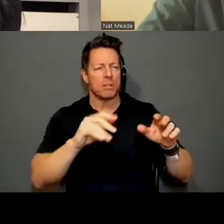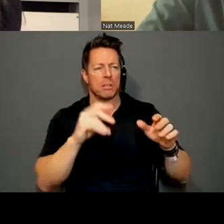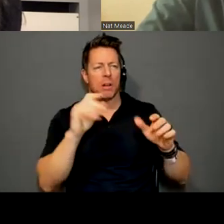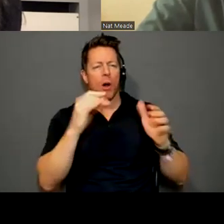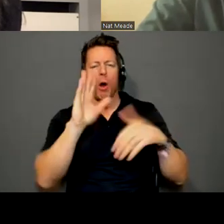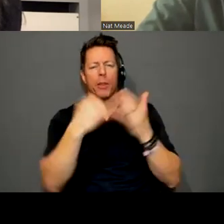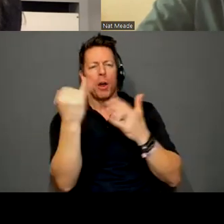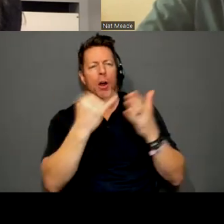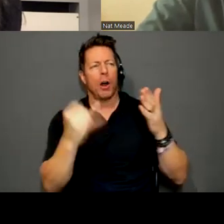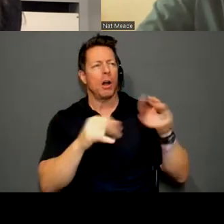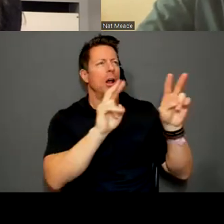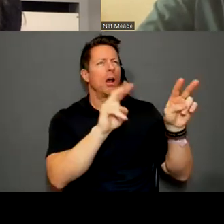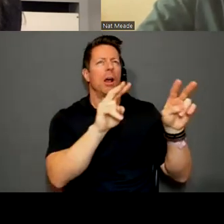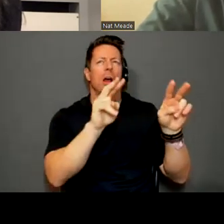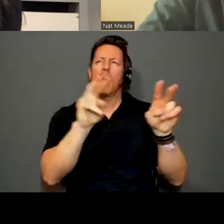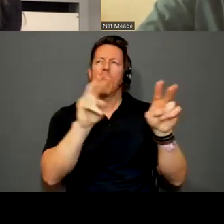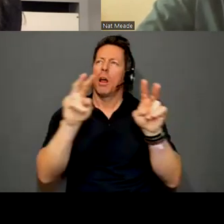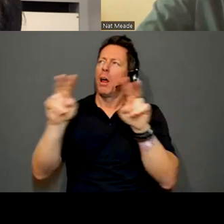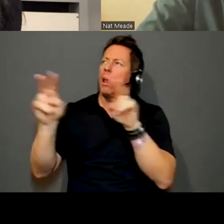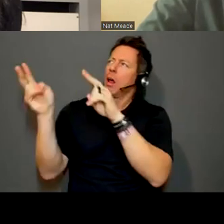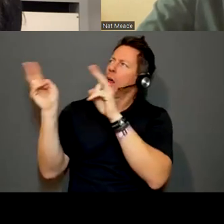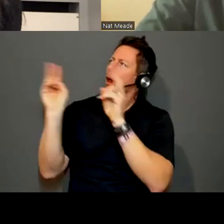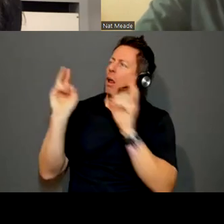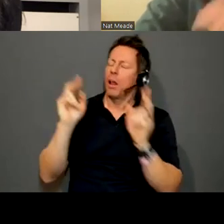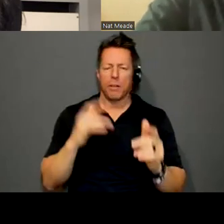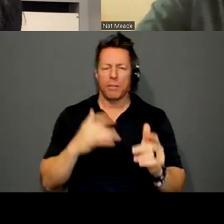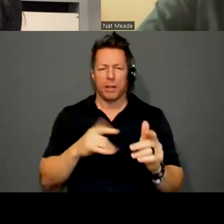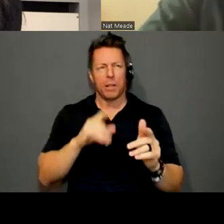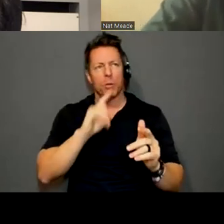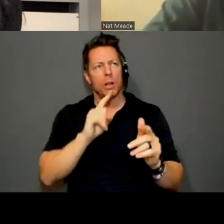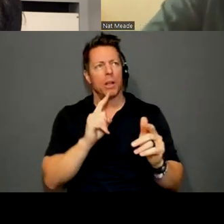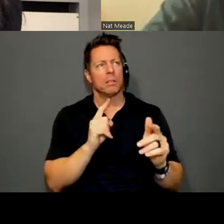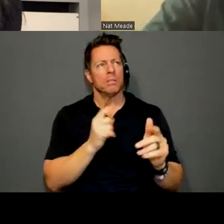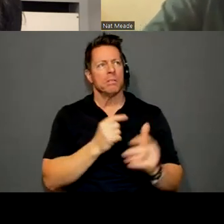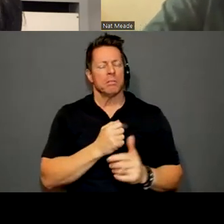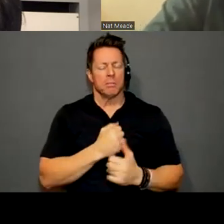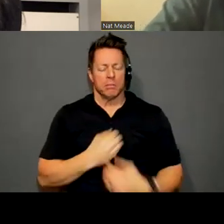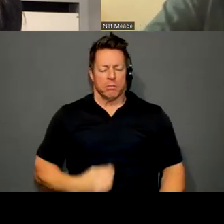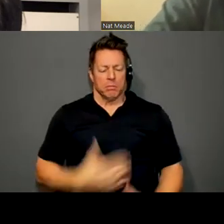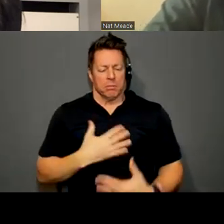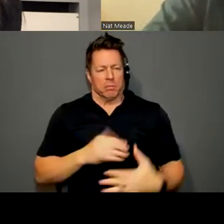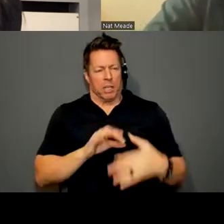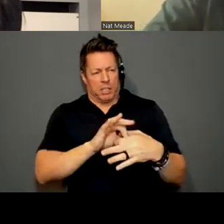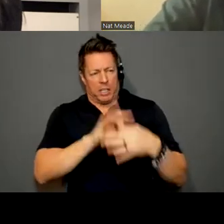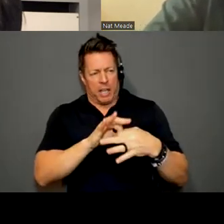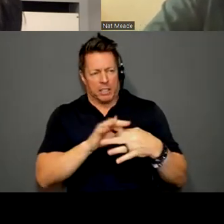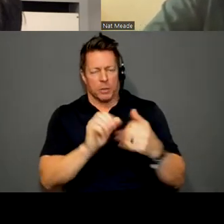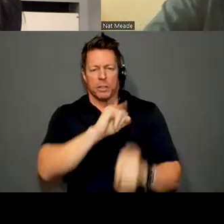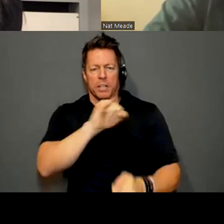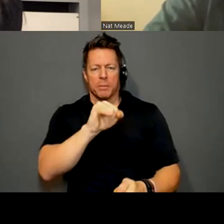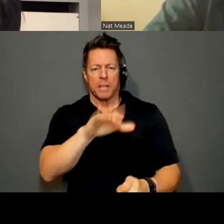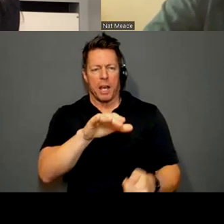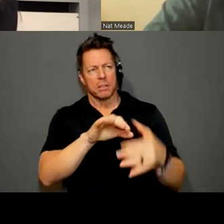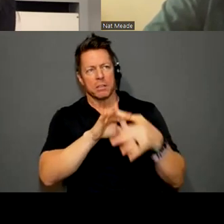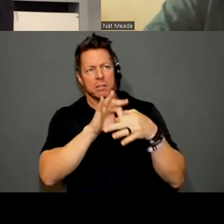feeling a real connection with the artist, you know, while I was there. And feeling